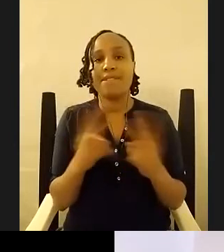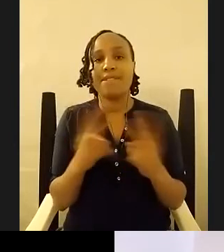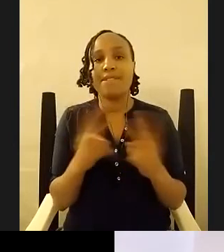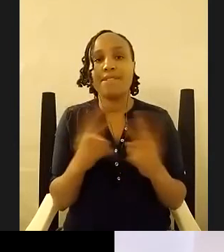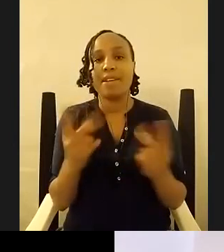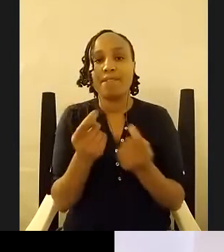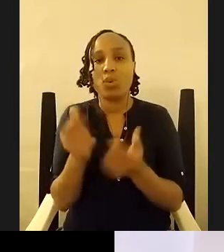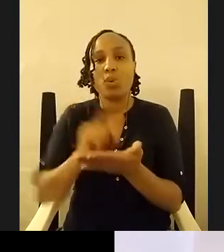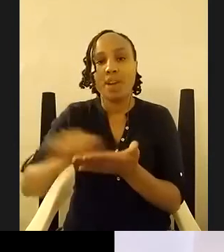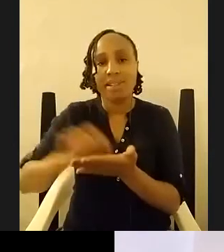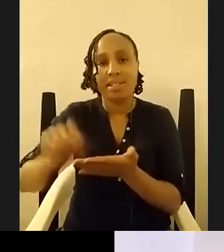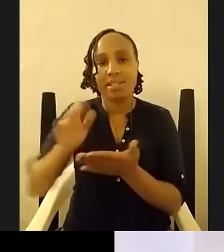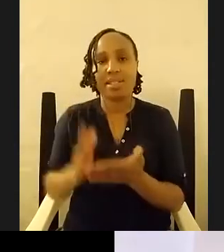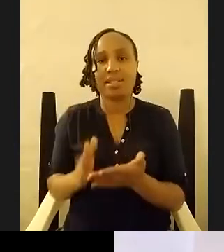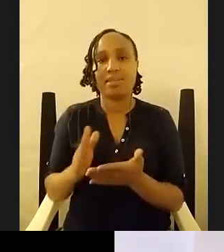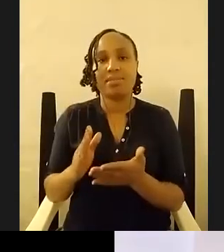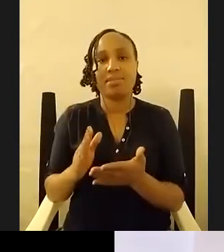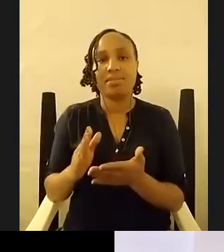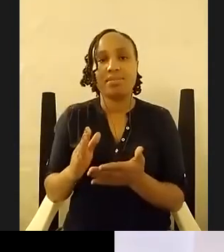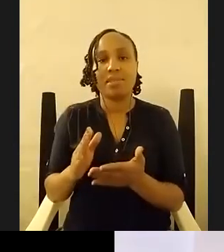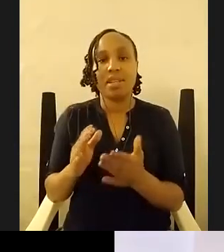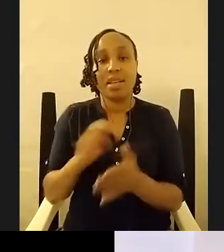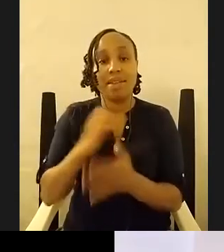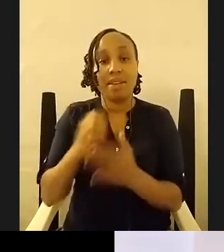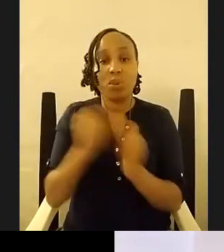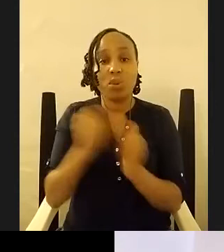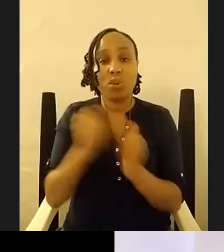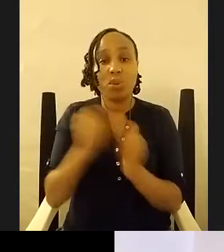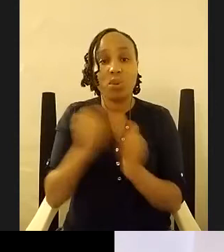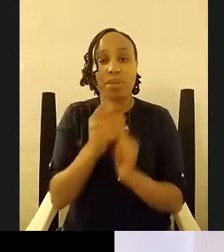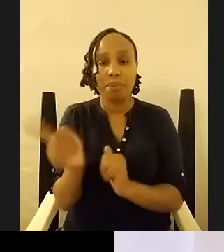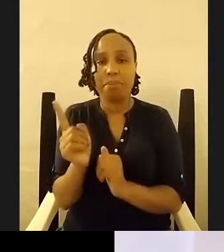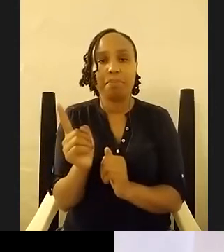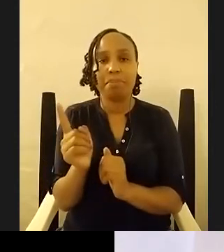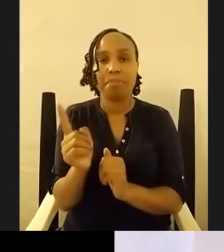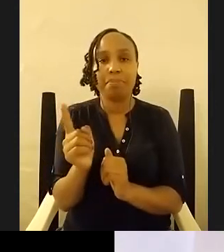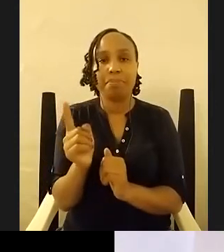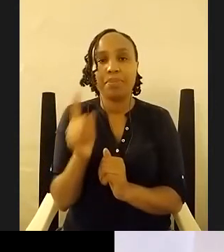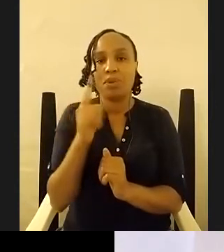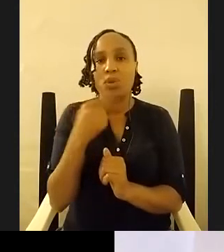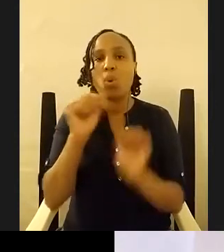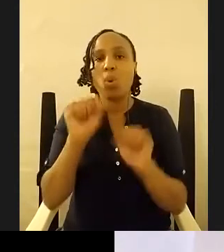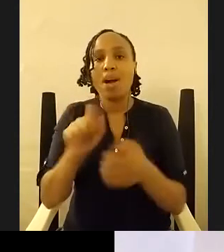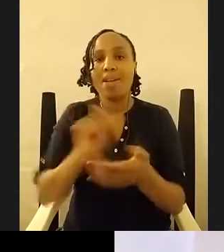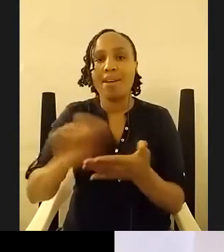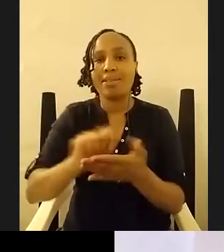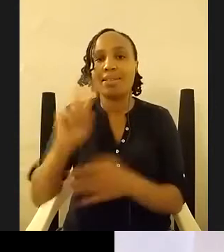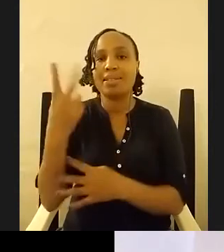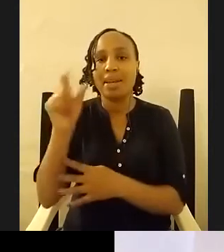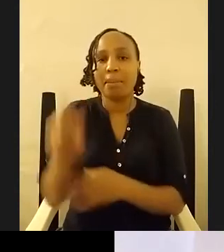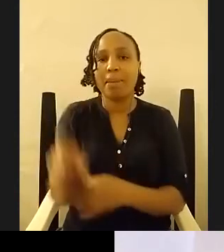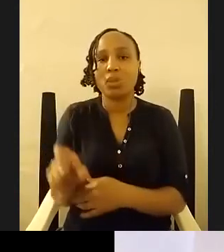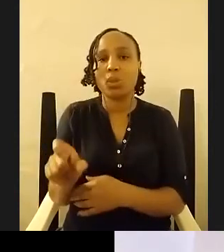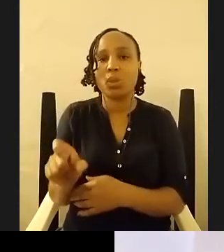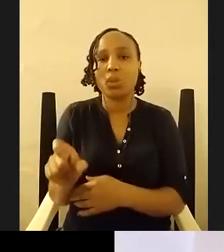with them it's kind of like okay yeah you have to who who can write in second person yeah yeah convince me because i'm a